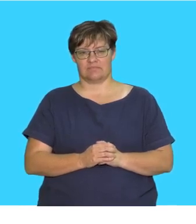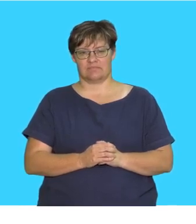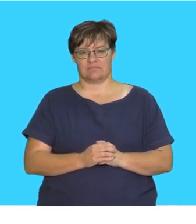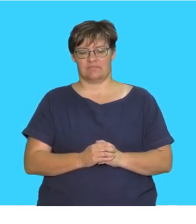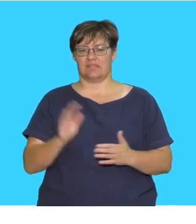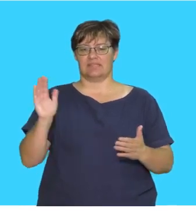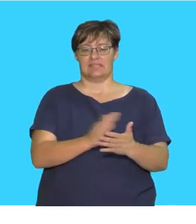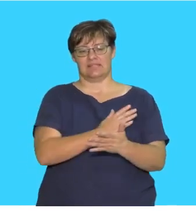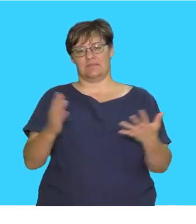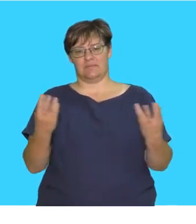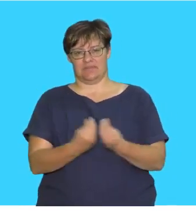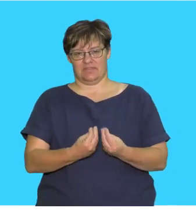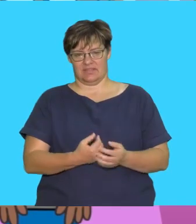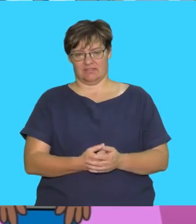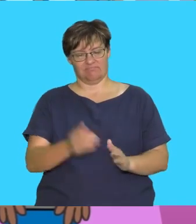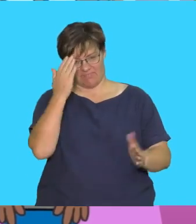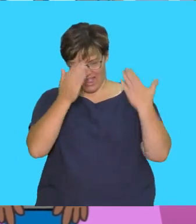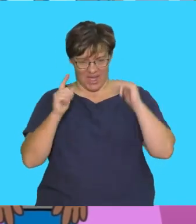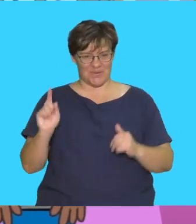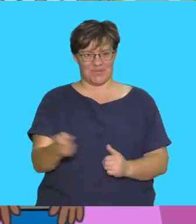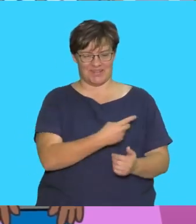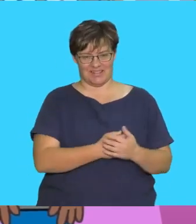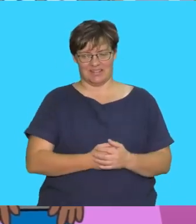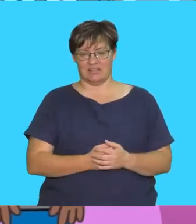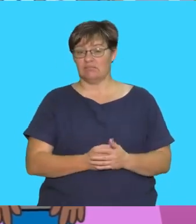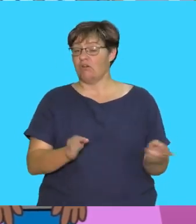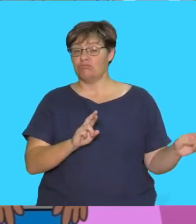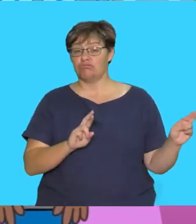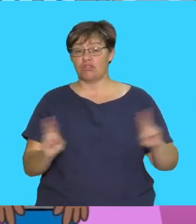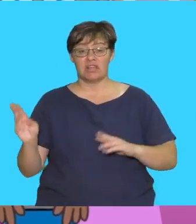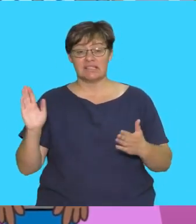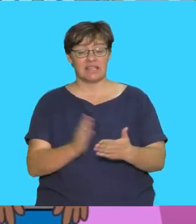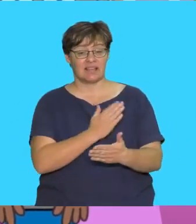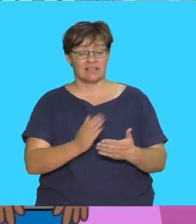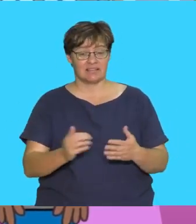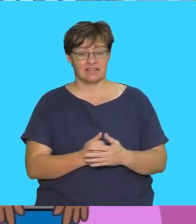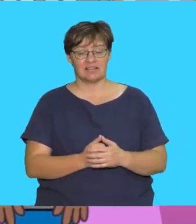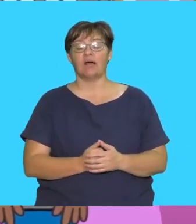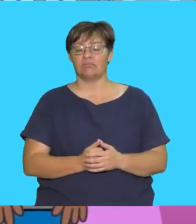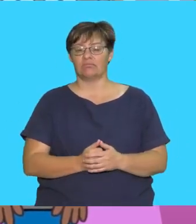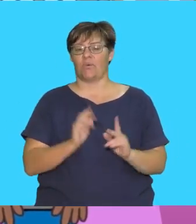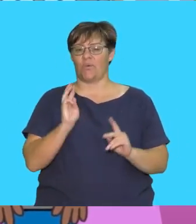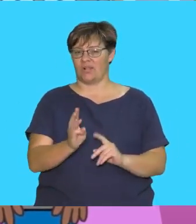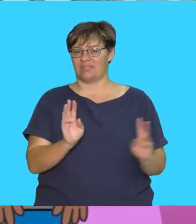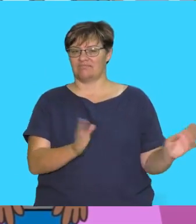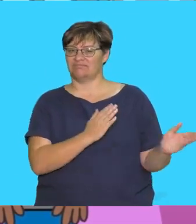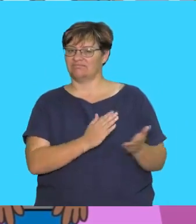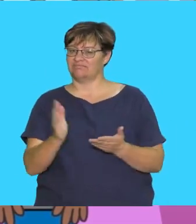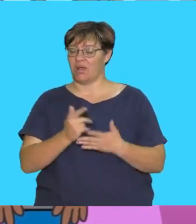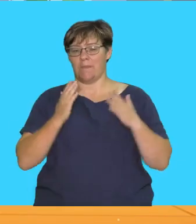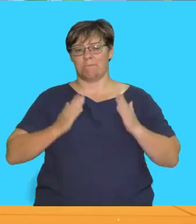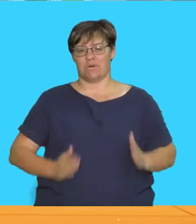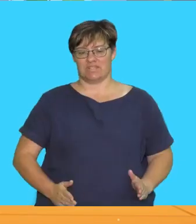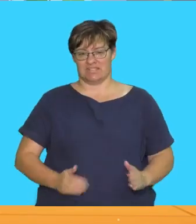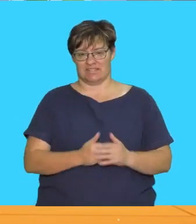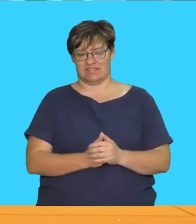Sing along! Hello everyone! Are you ready to sing? We are going to sing a song about our bodies.